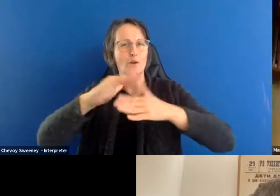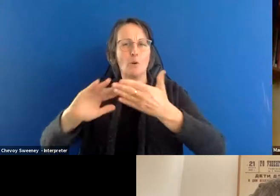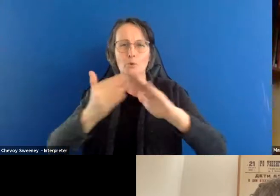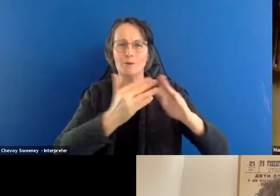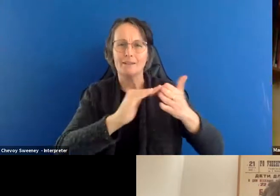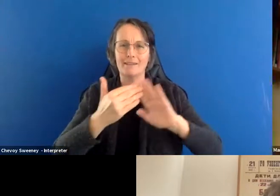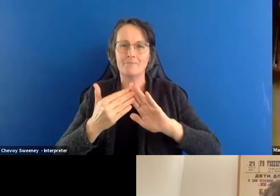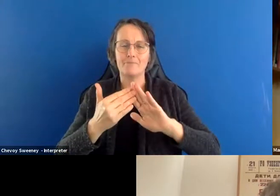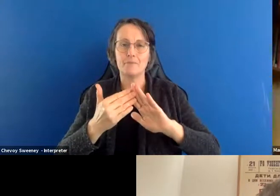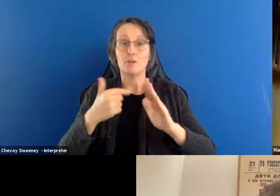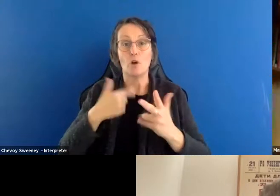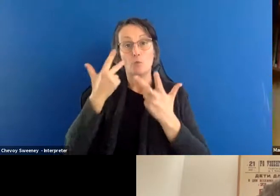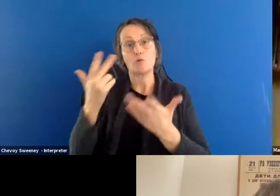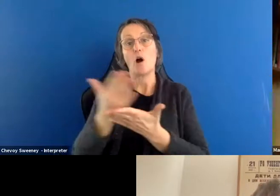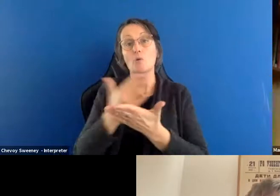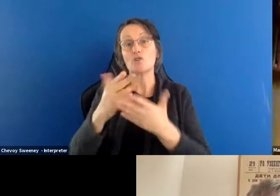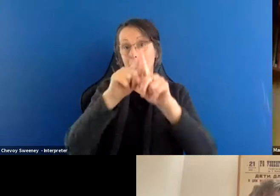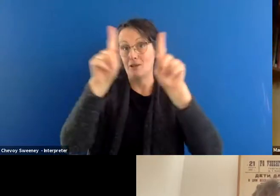point I'll just share my screen.